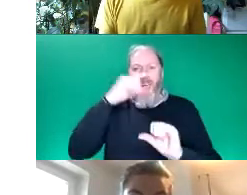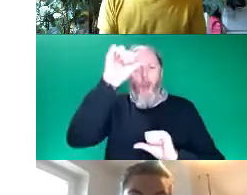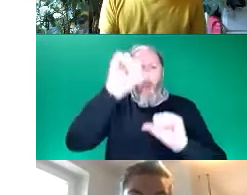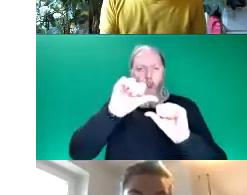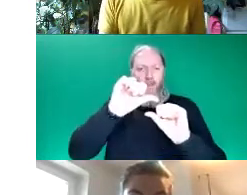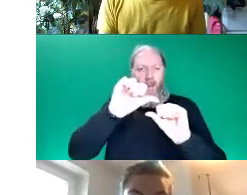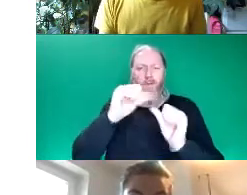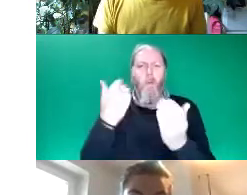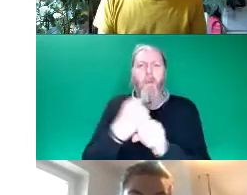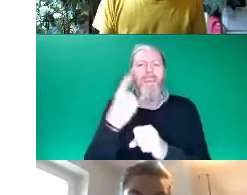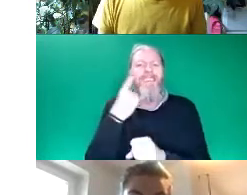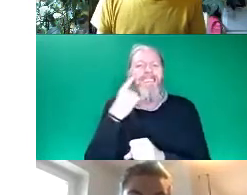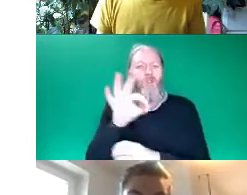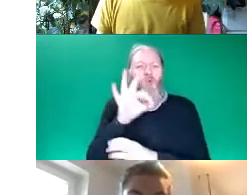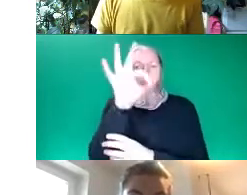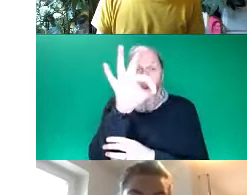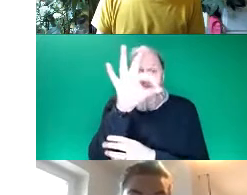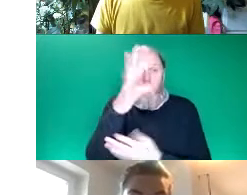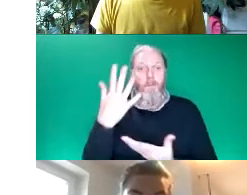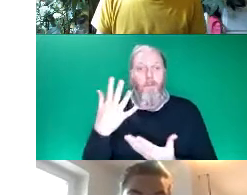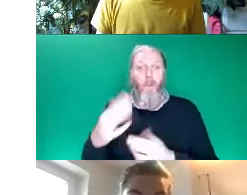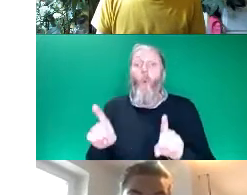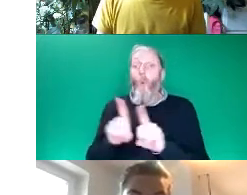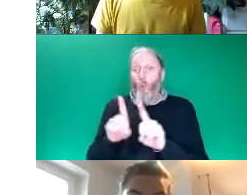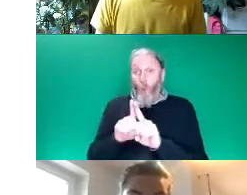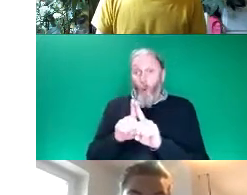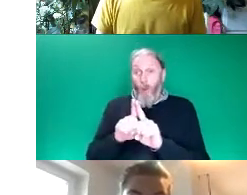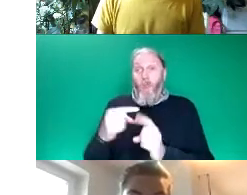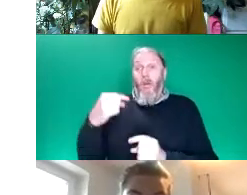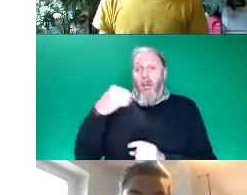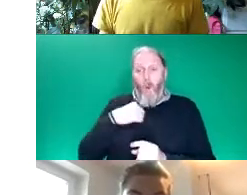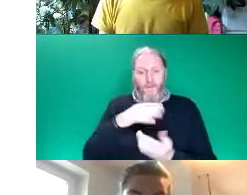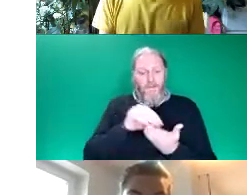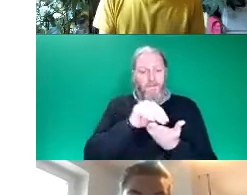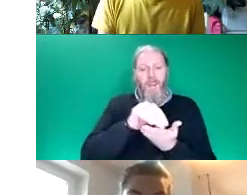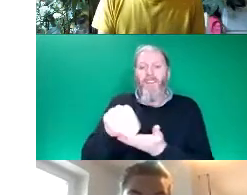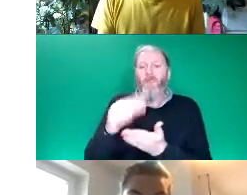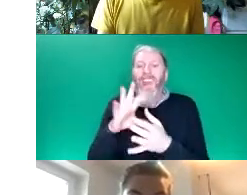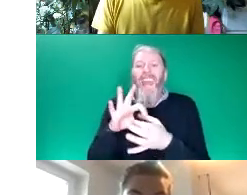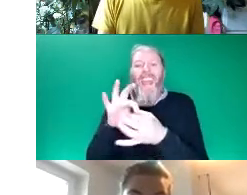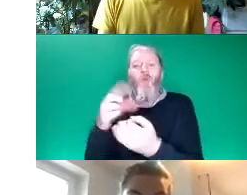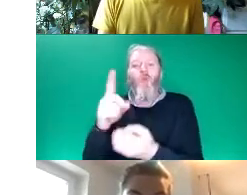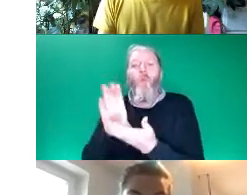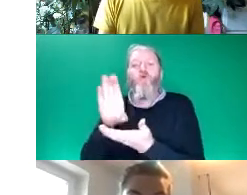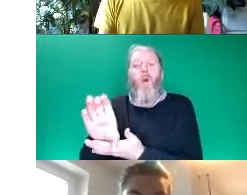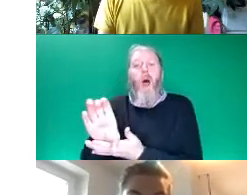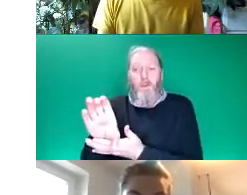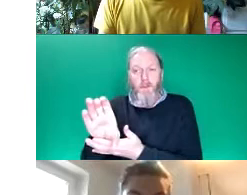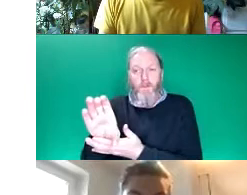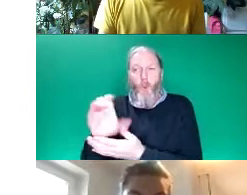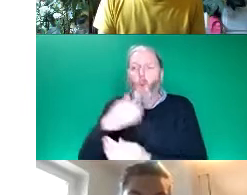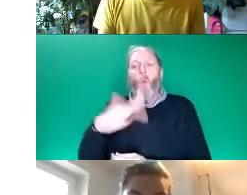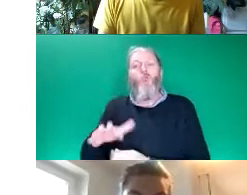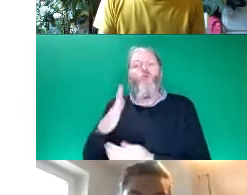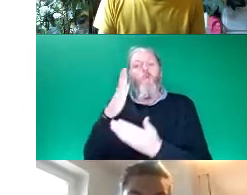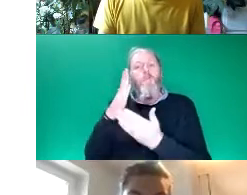and delivery expectations were also set to be proportional to the grant size as well. We very much wanted to make a relationship of trust rather